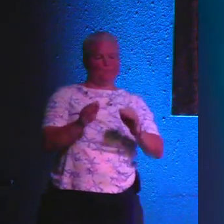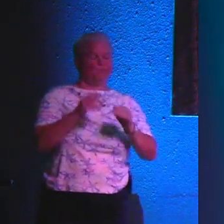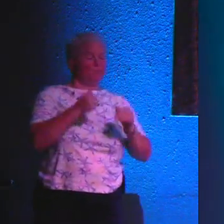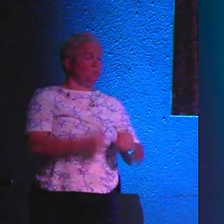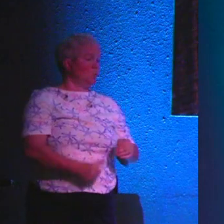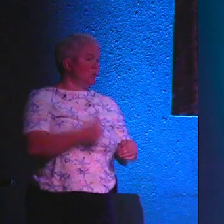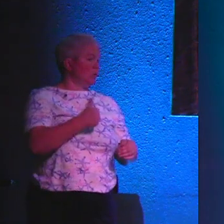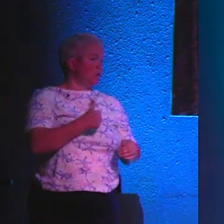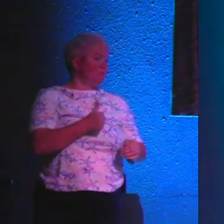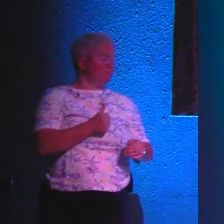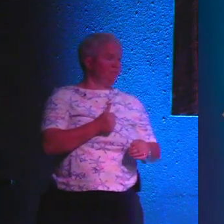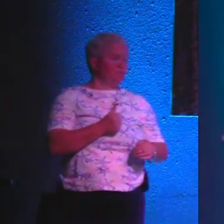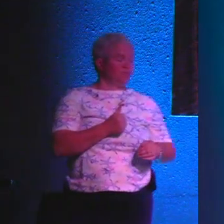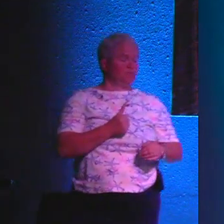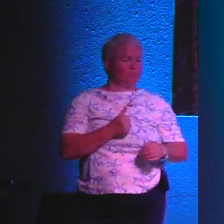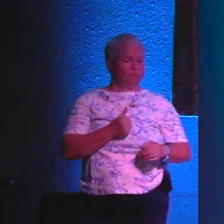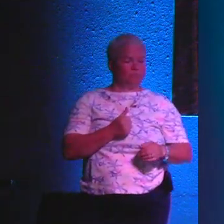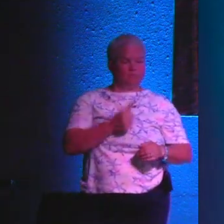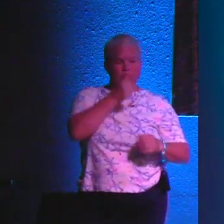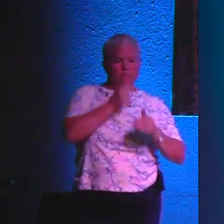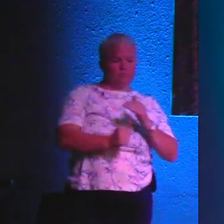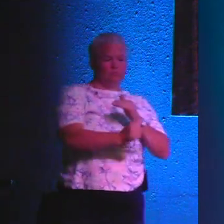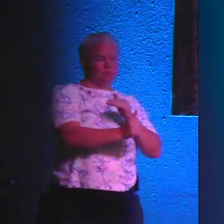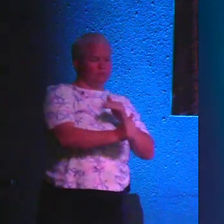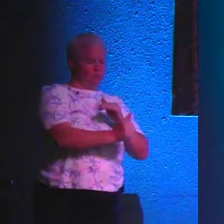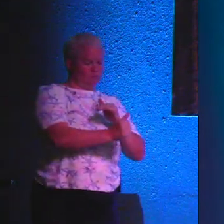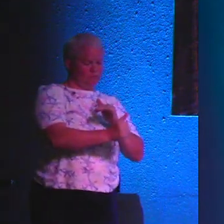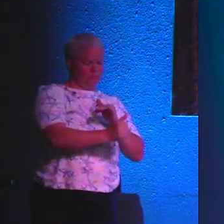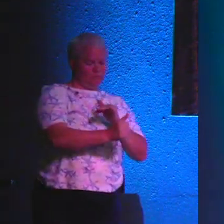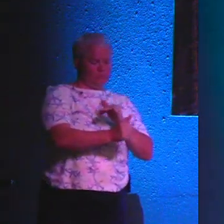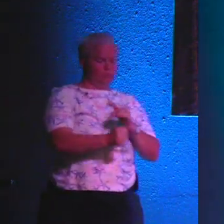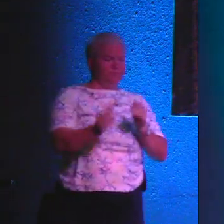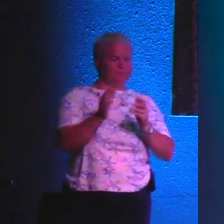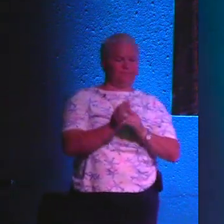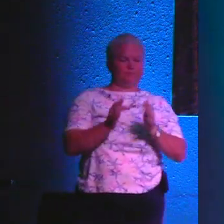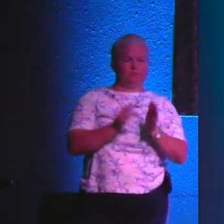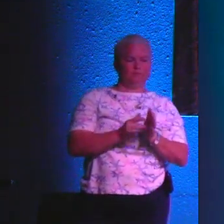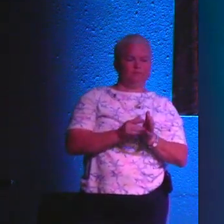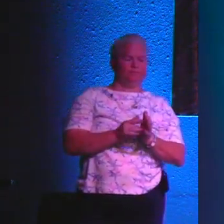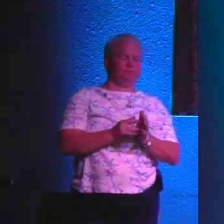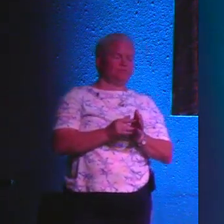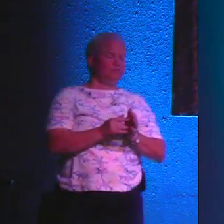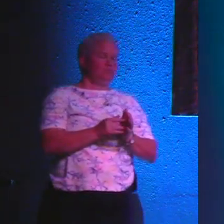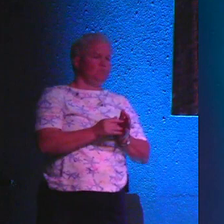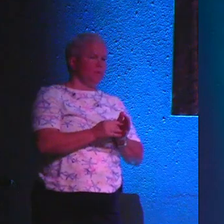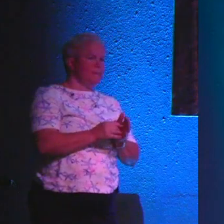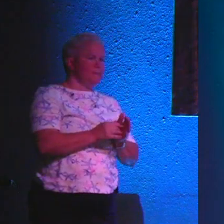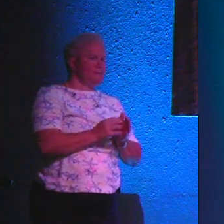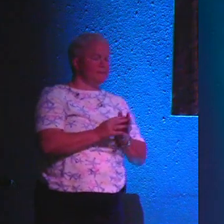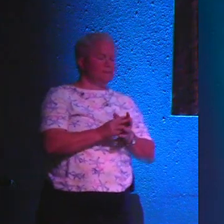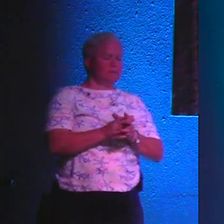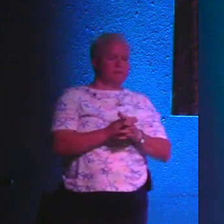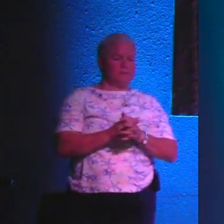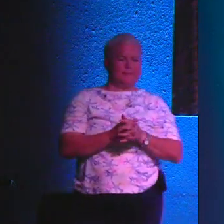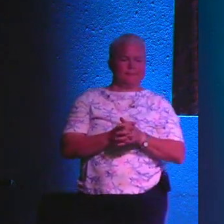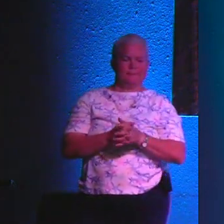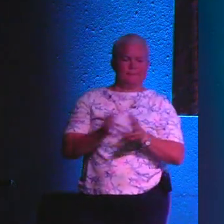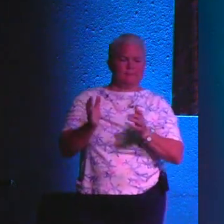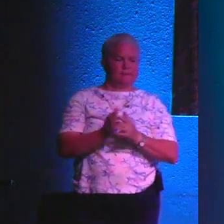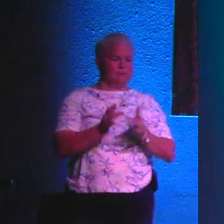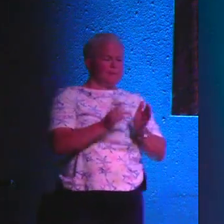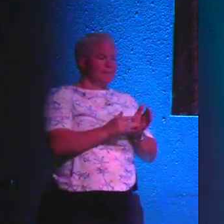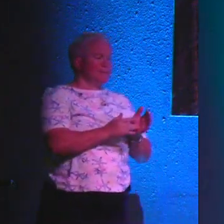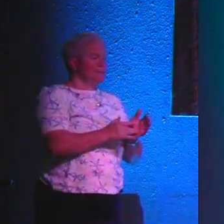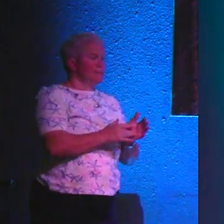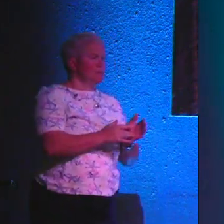down and picking humility up. You're saying, Jesus, if you want me at the altar, I'll go to the altar. Jesus